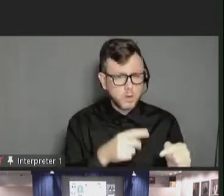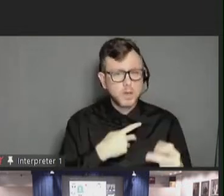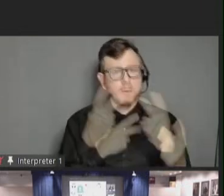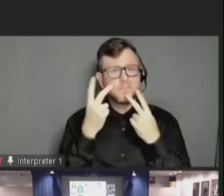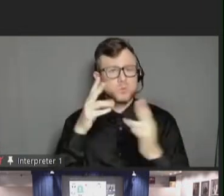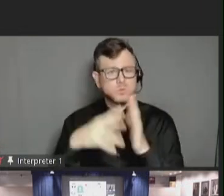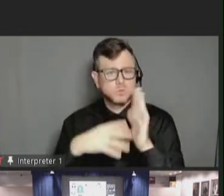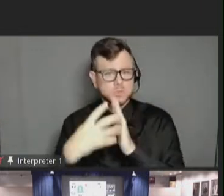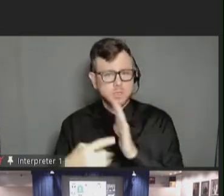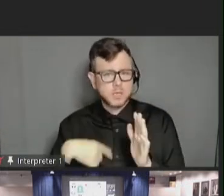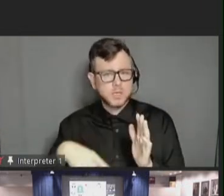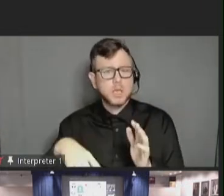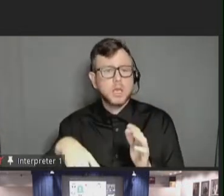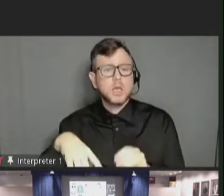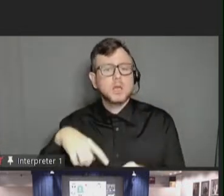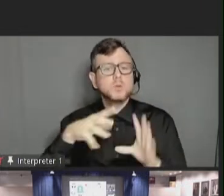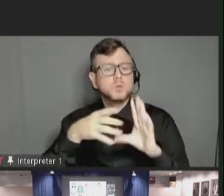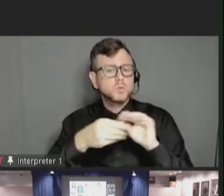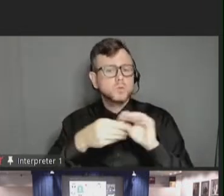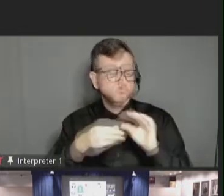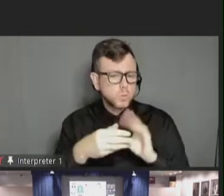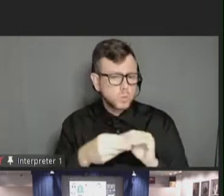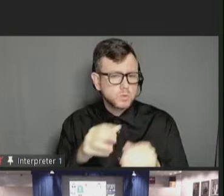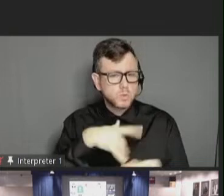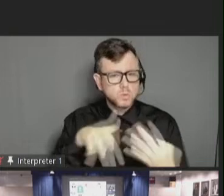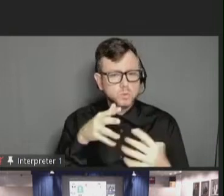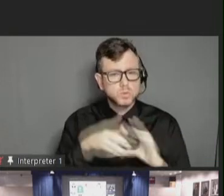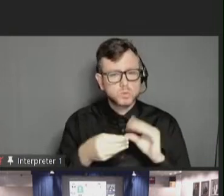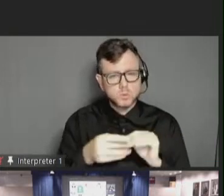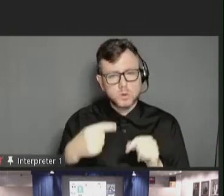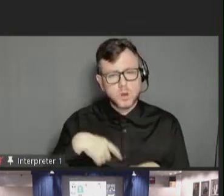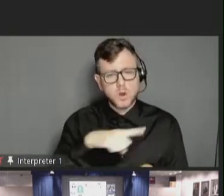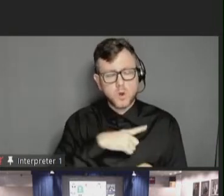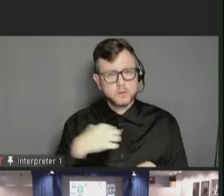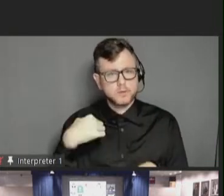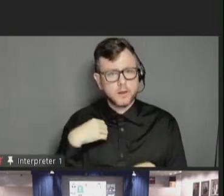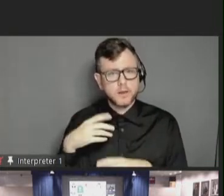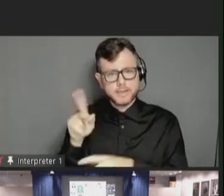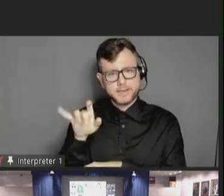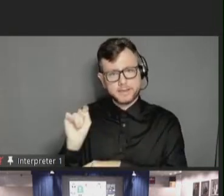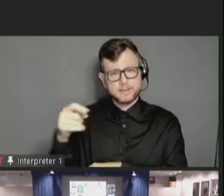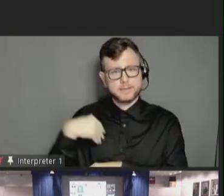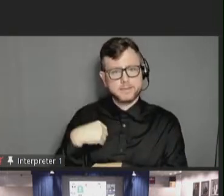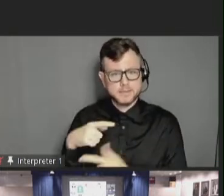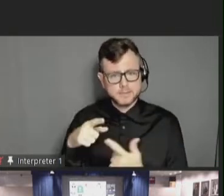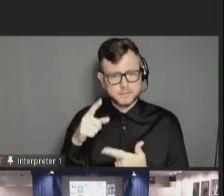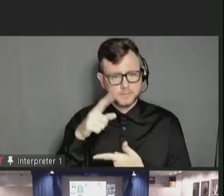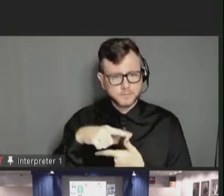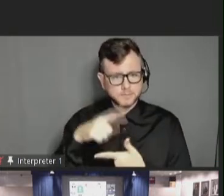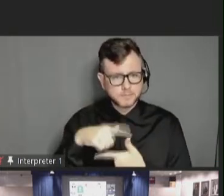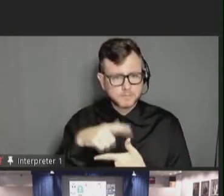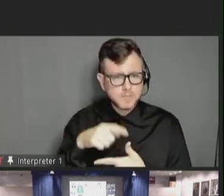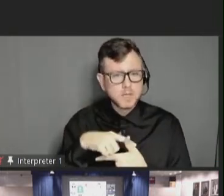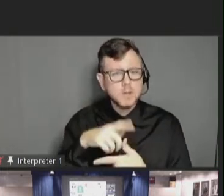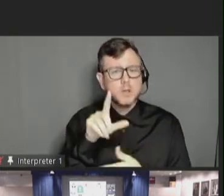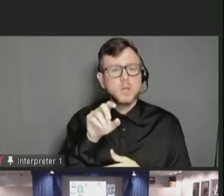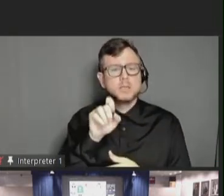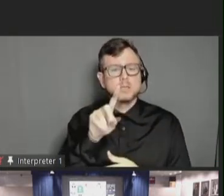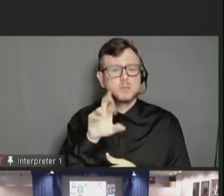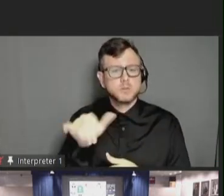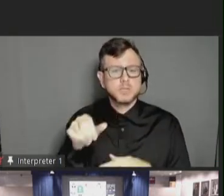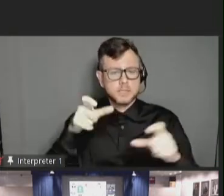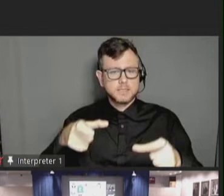kits include sensory tools like sunglasses, fidget spinners, noise-reducing headphones, stickers,